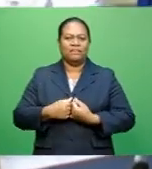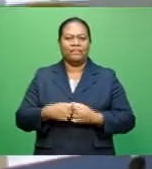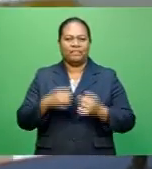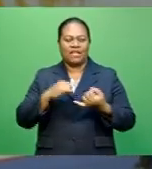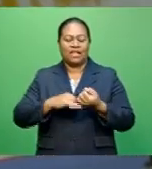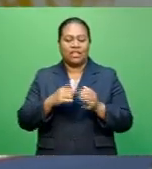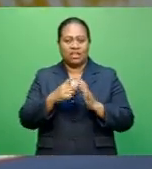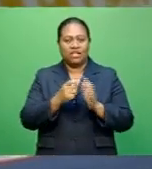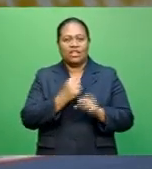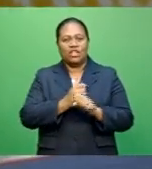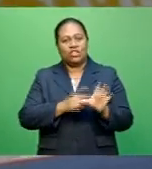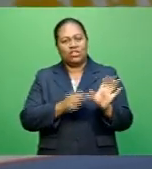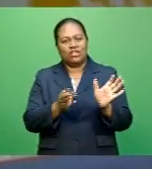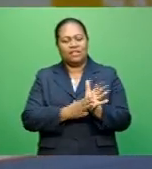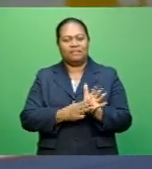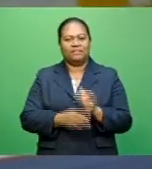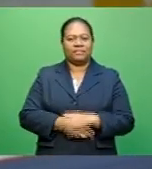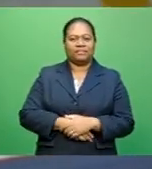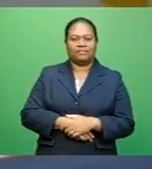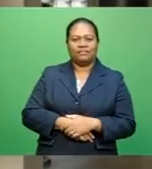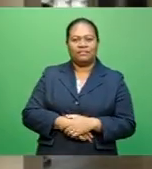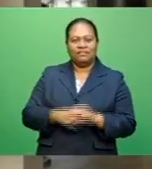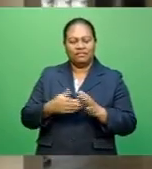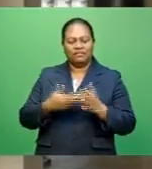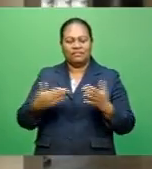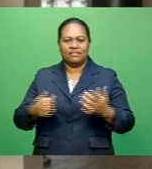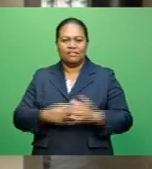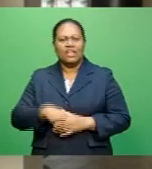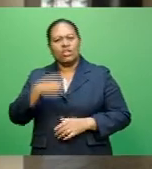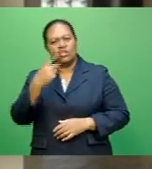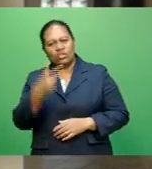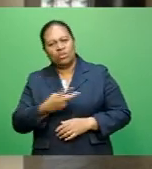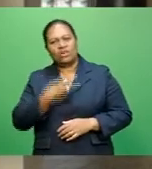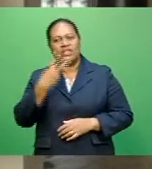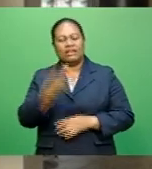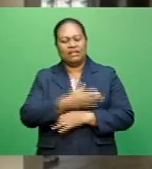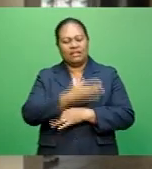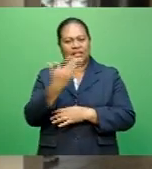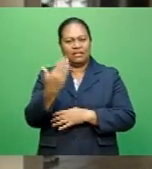champion, we don't give excuses, even though we have two or three days training.